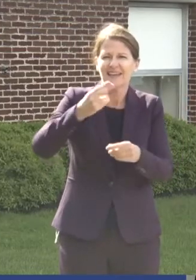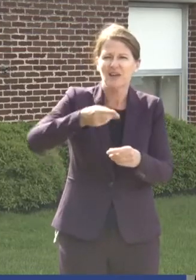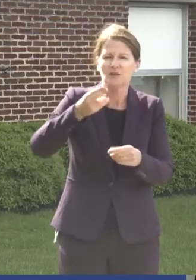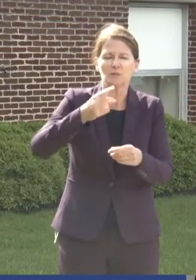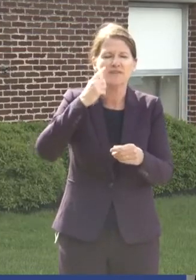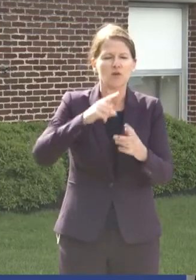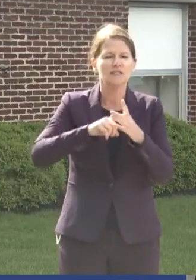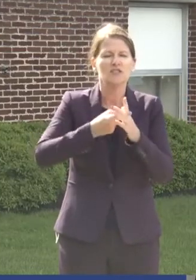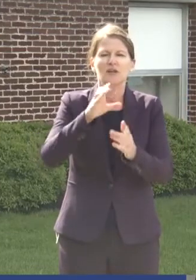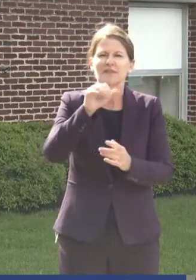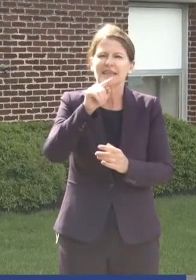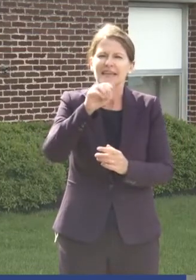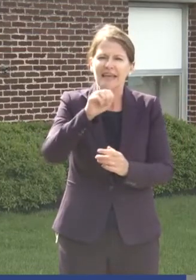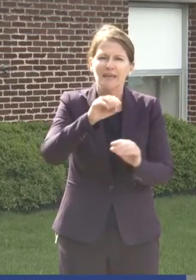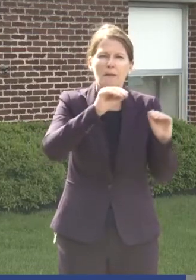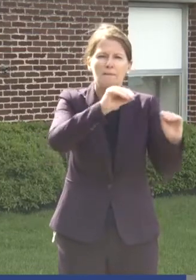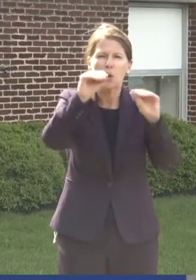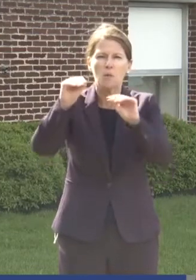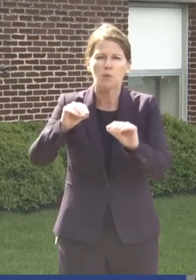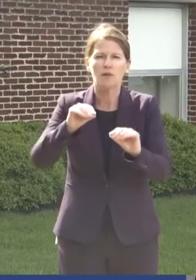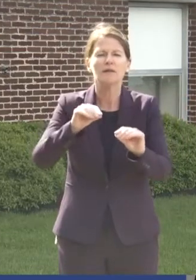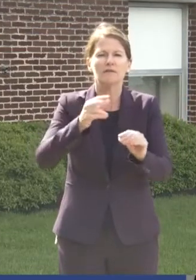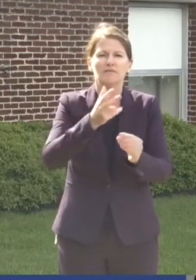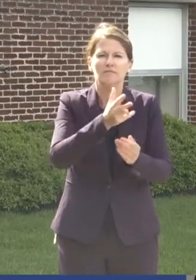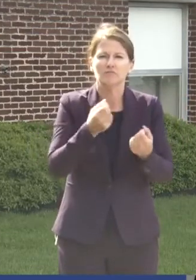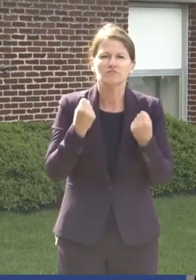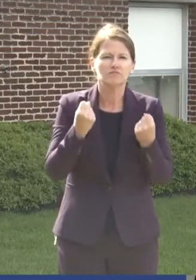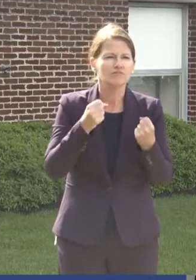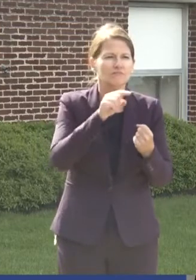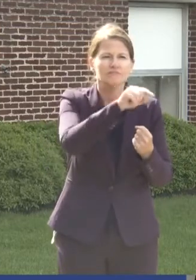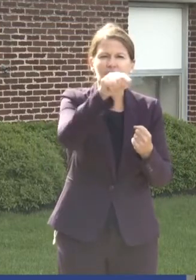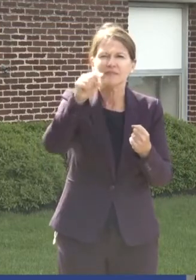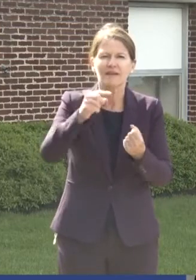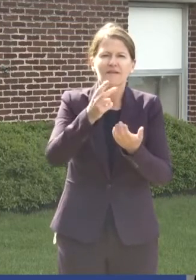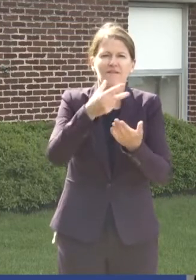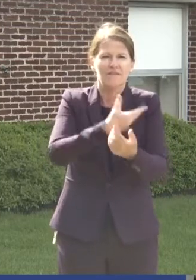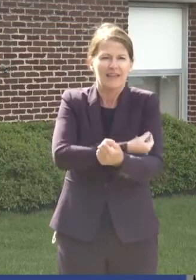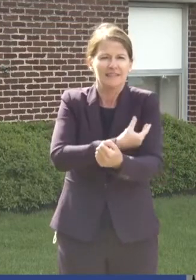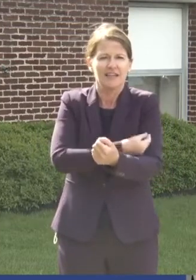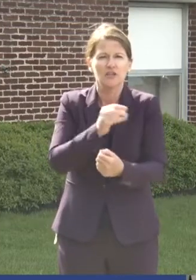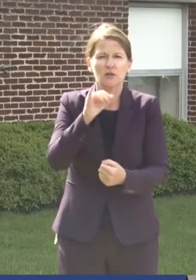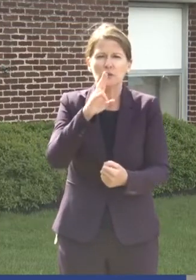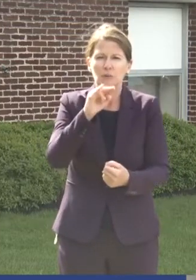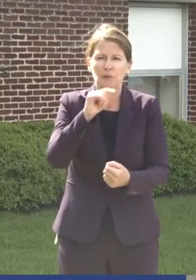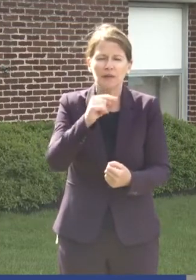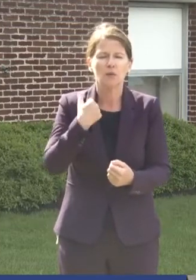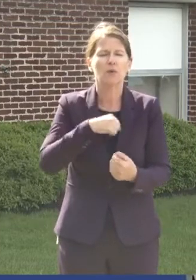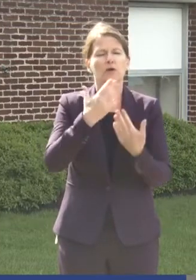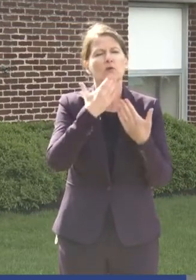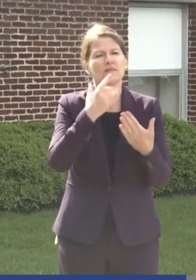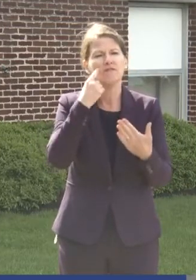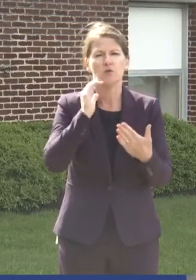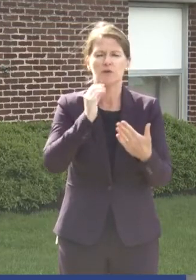-19 mobile vaccination unit. We are grateful for the support of our partners in this endeavor.